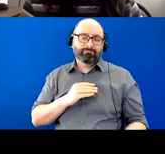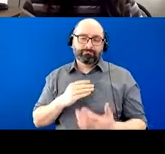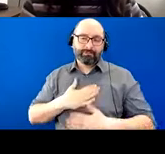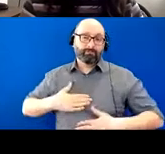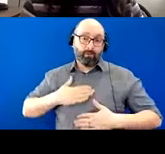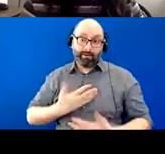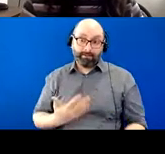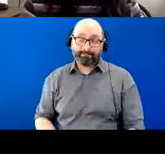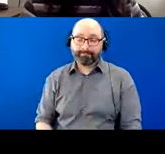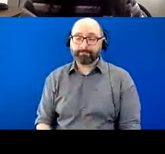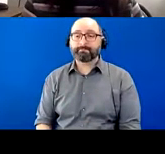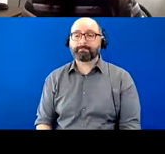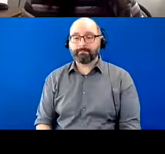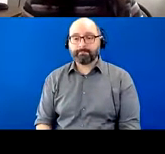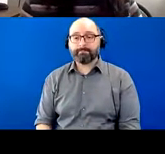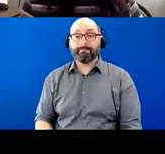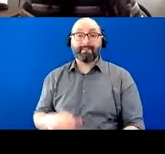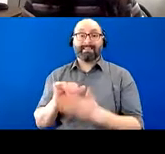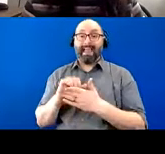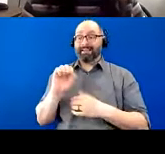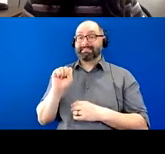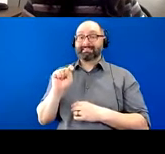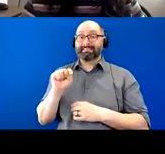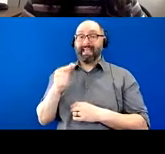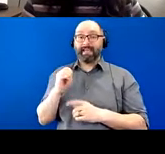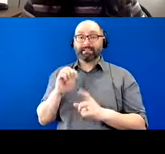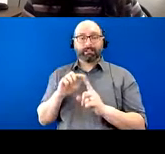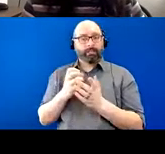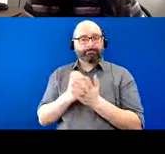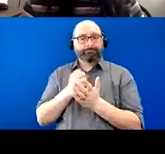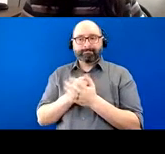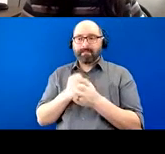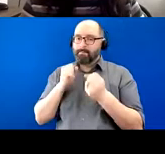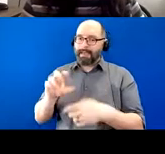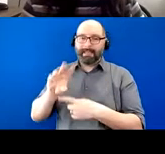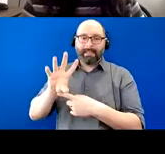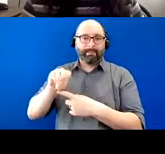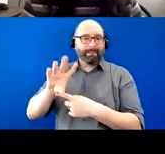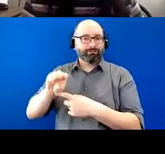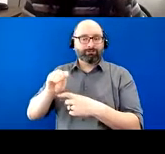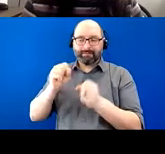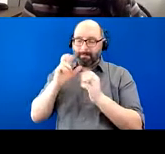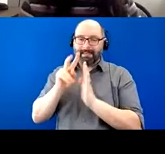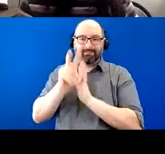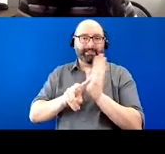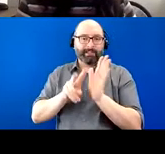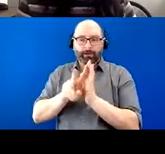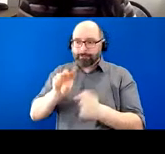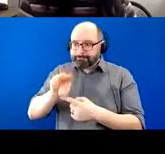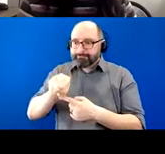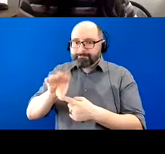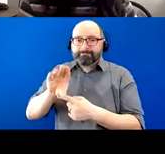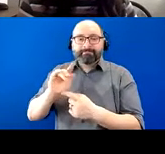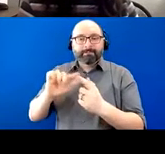Um, and at this stage, she continued to take lots and lots of pictures and videos of him to just remember every moment